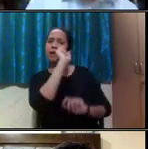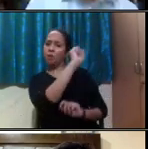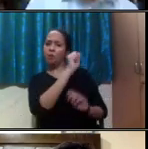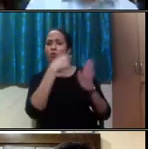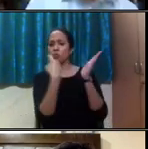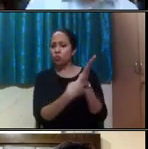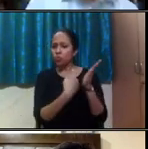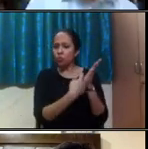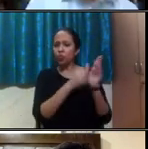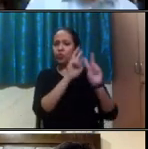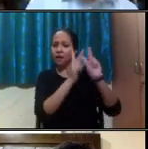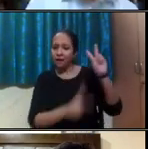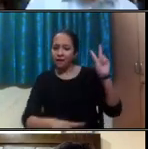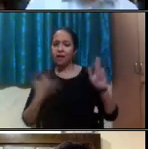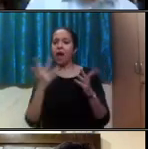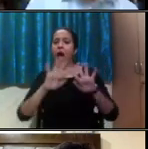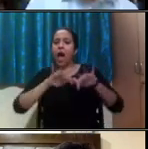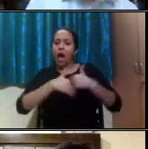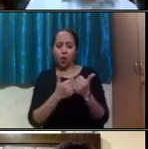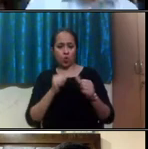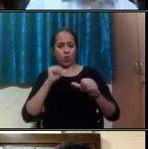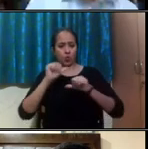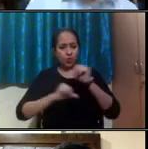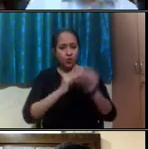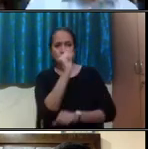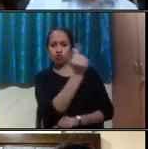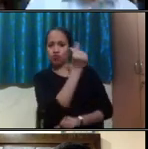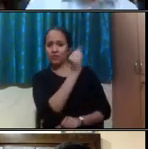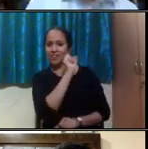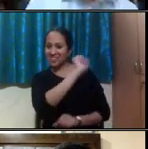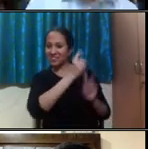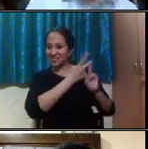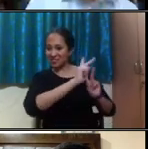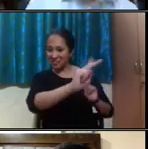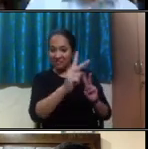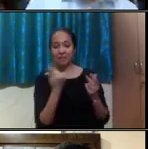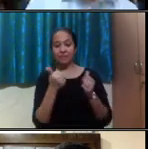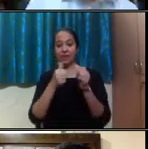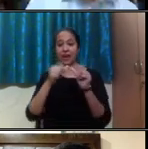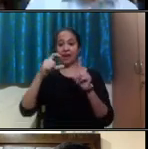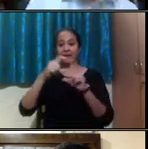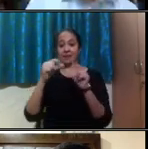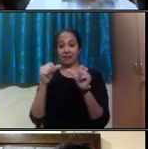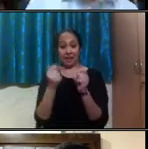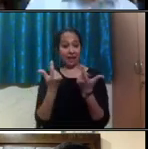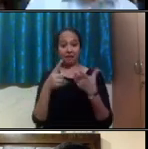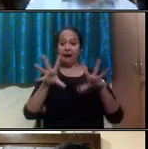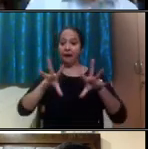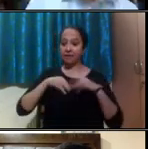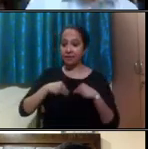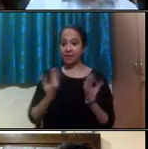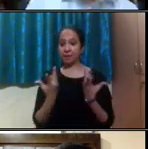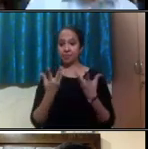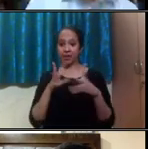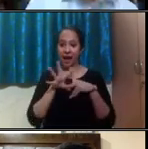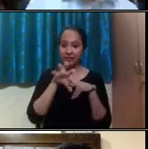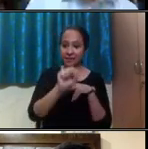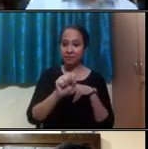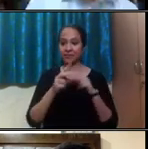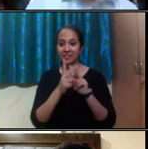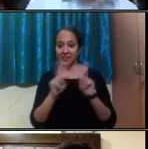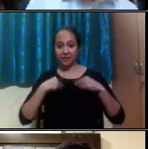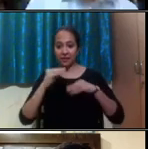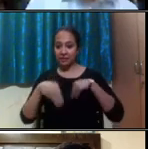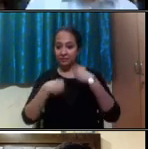Act. An overview of how U.S. have adapted to this act to support international students with physical,